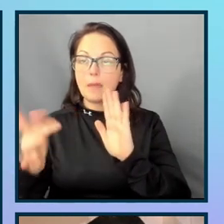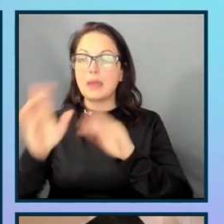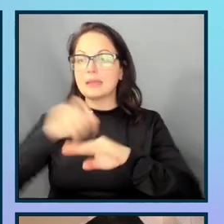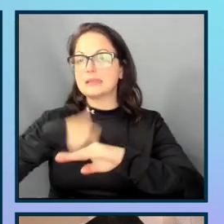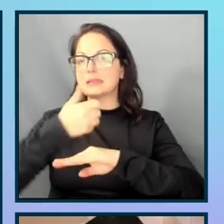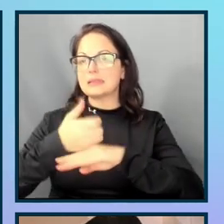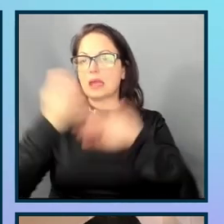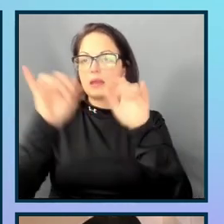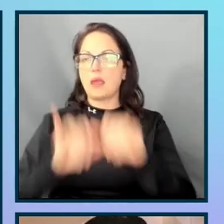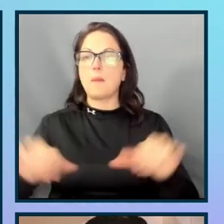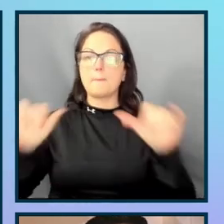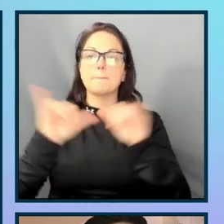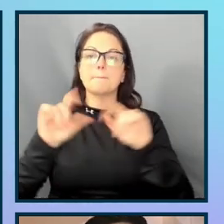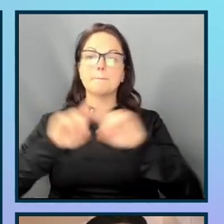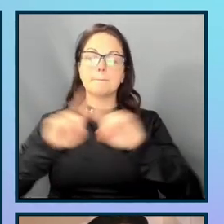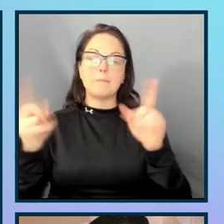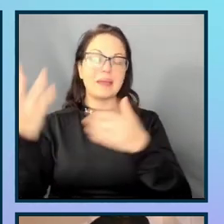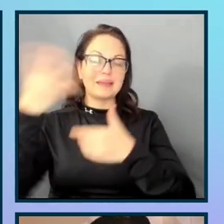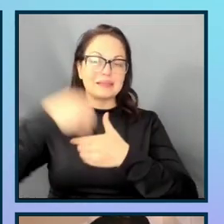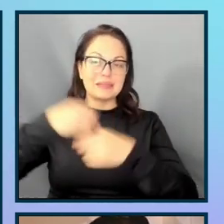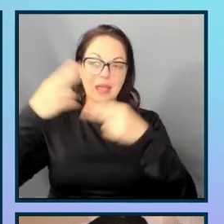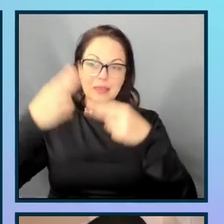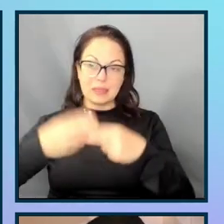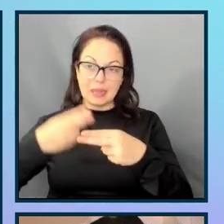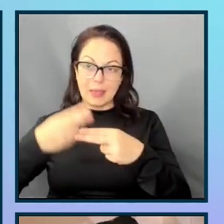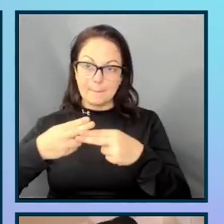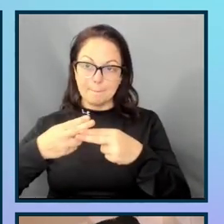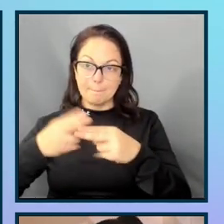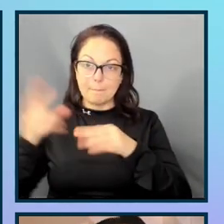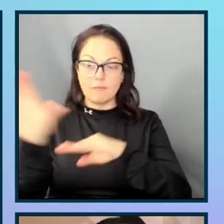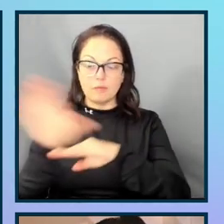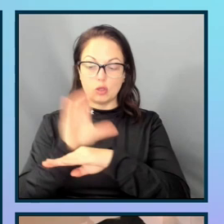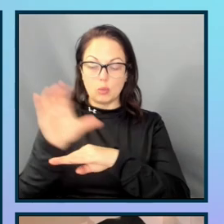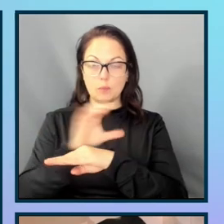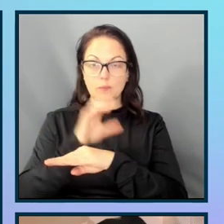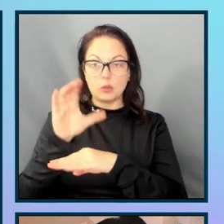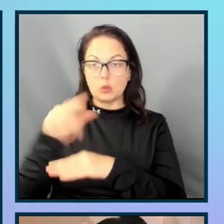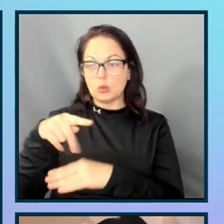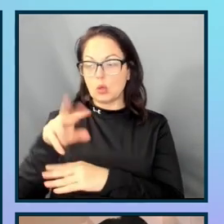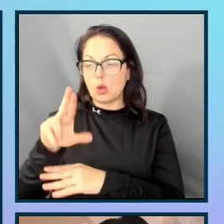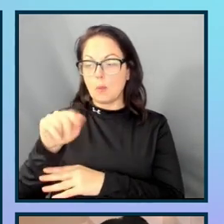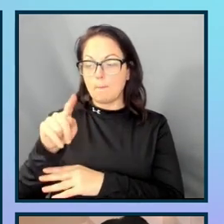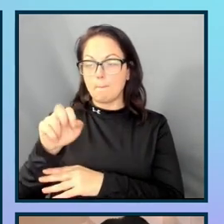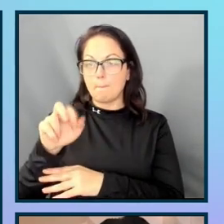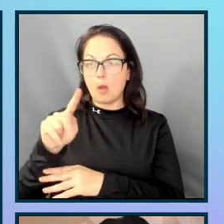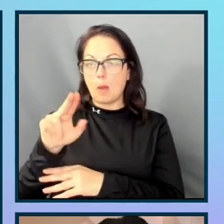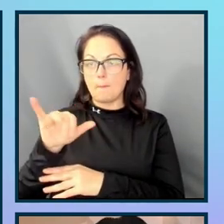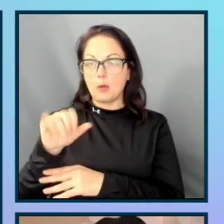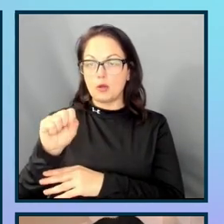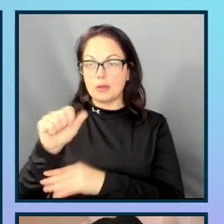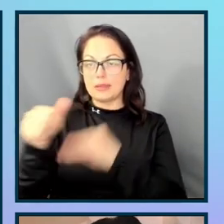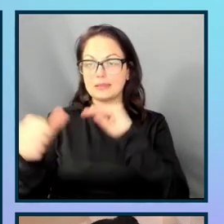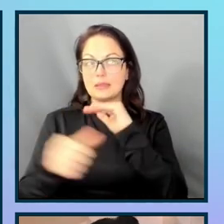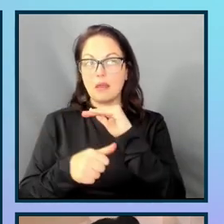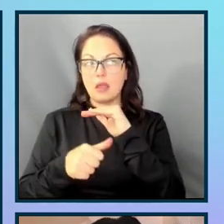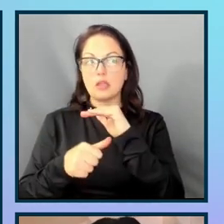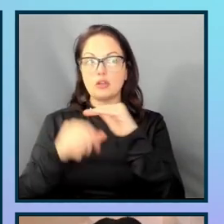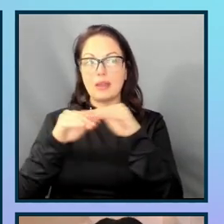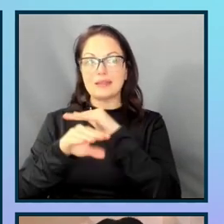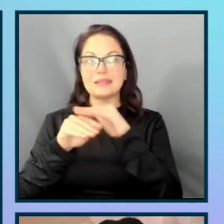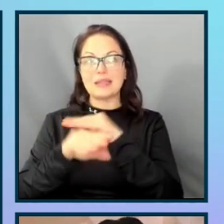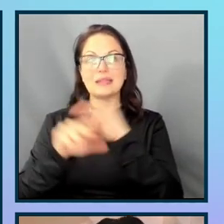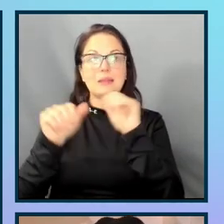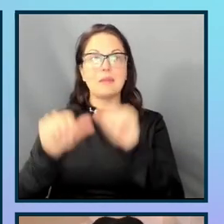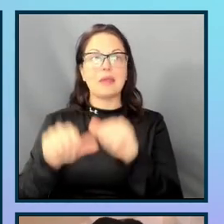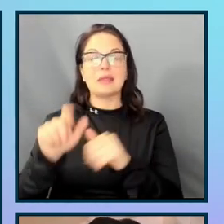However, inside the name computer properties under the accessibility tab inside the Chrome DevTools, I am